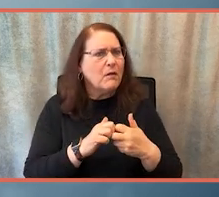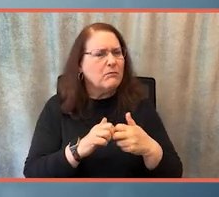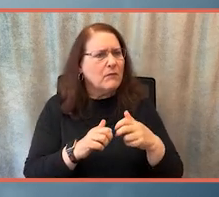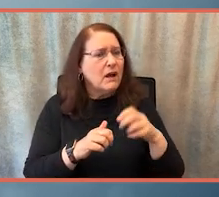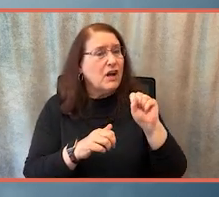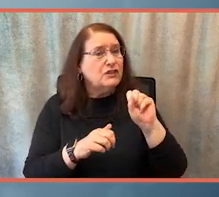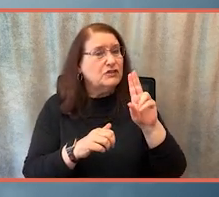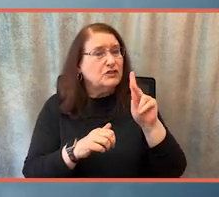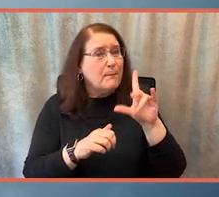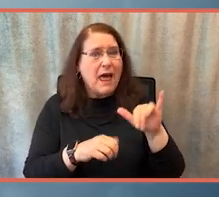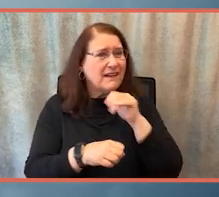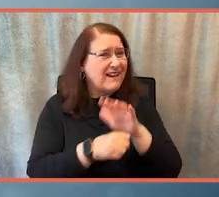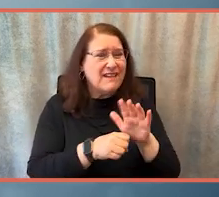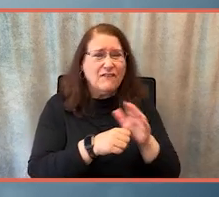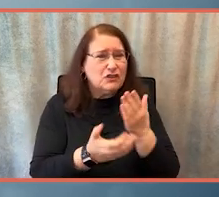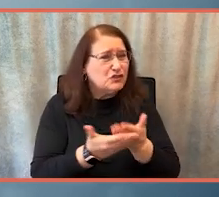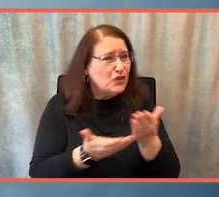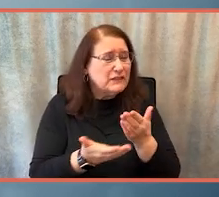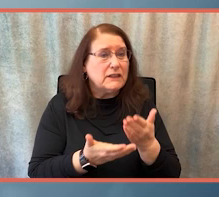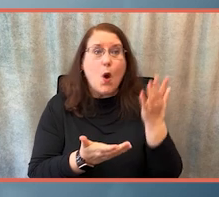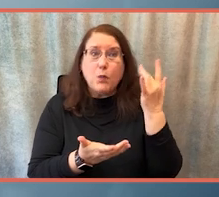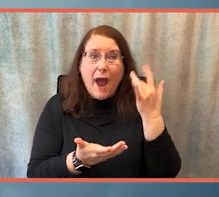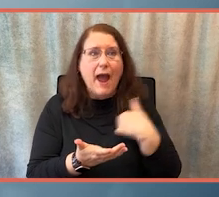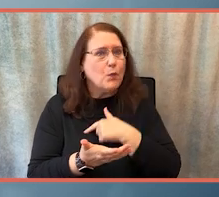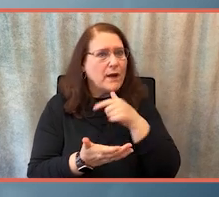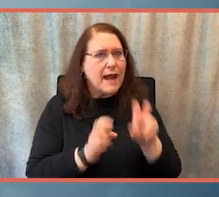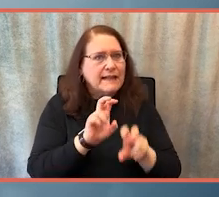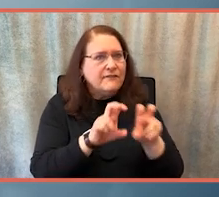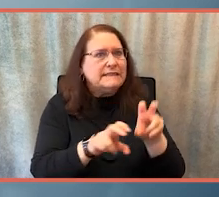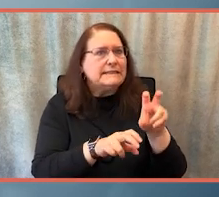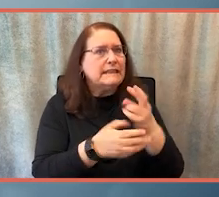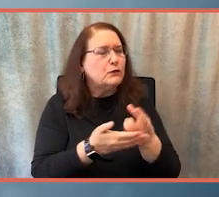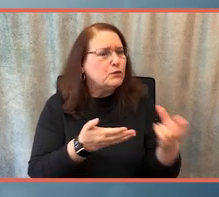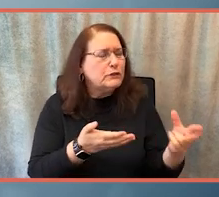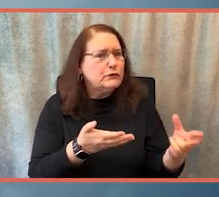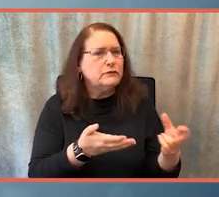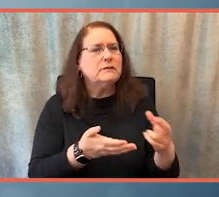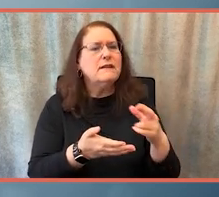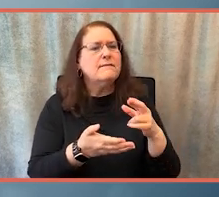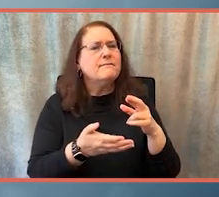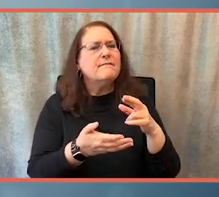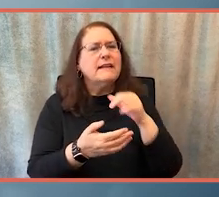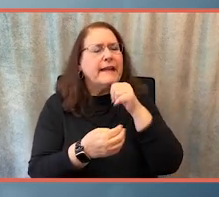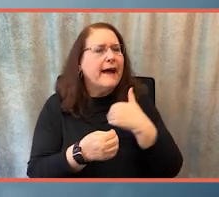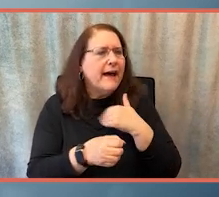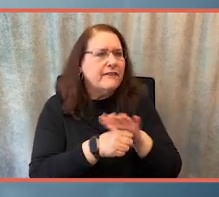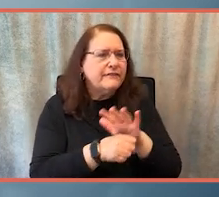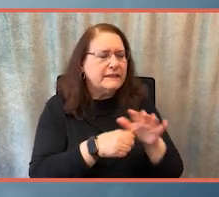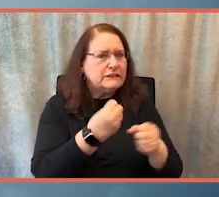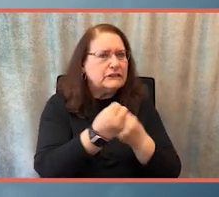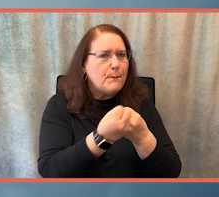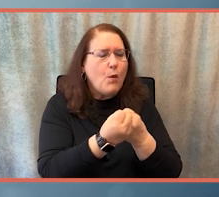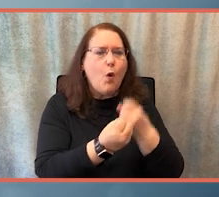And part of the supply is about whether or not we're putting the resources in, in terms of the adequate support